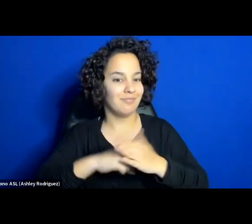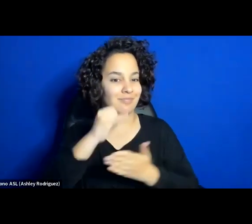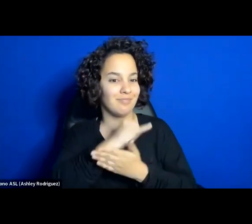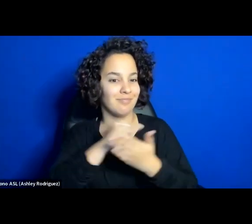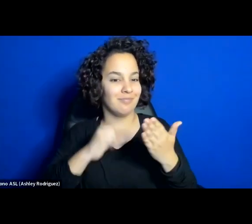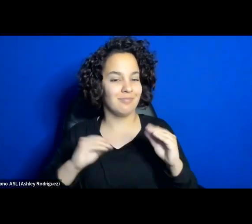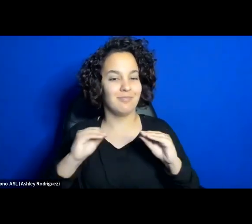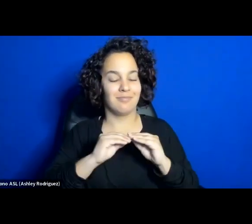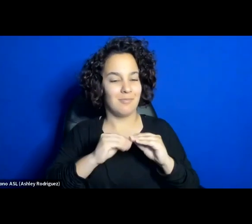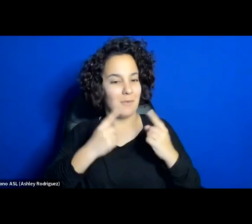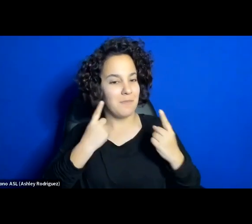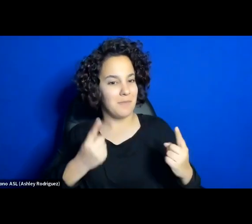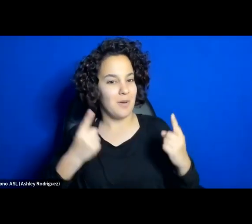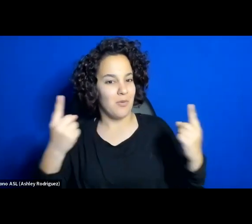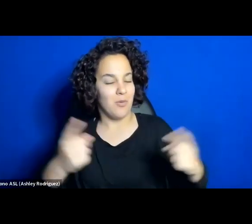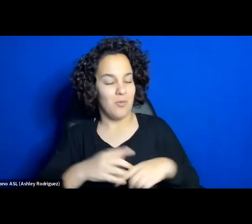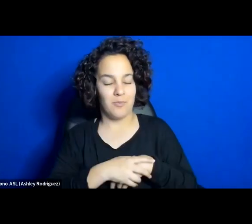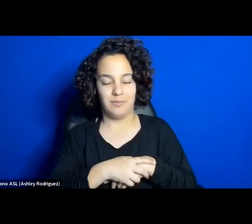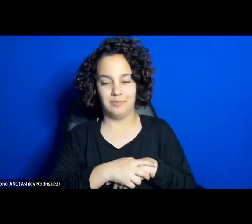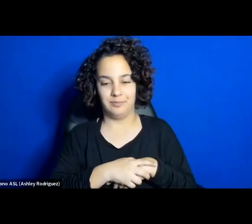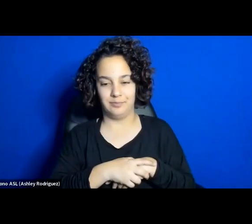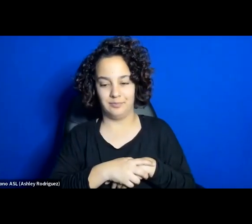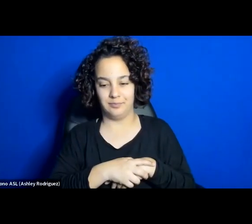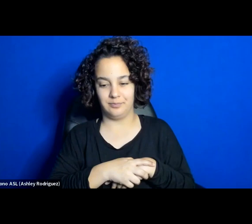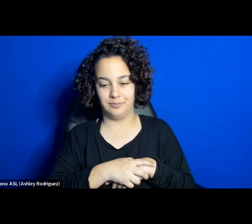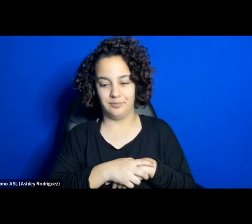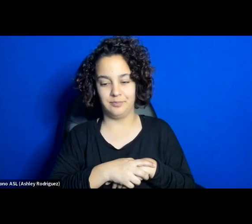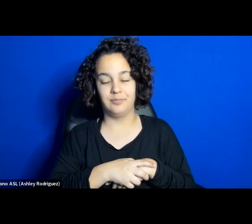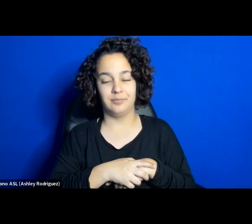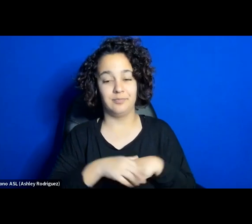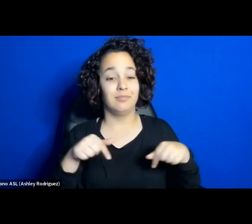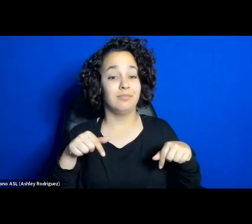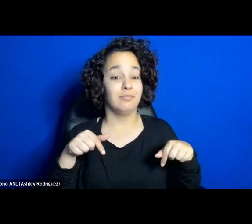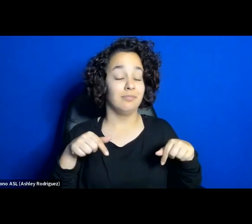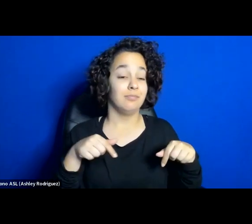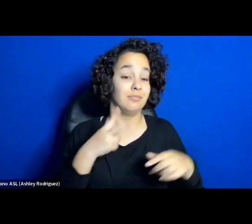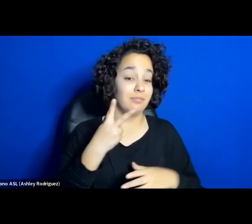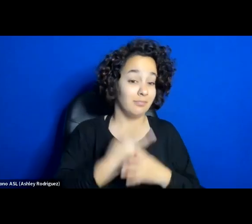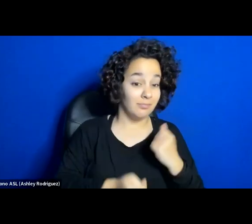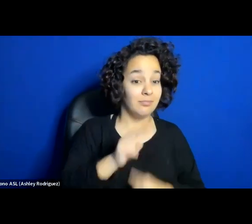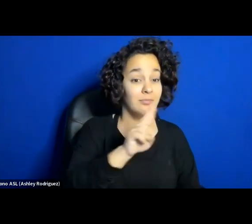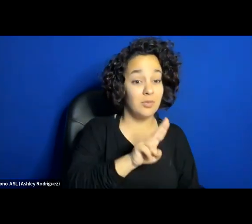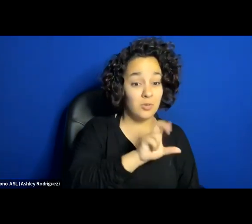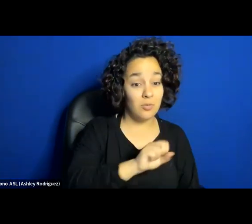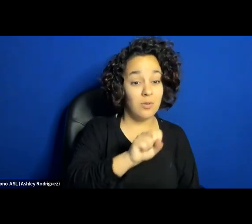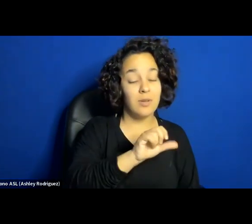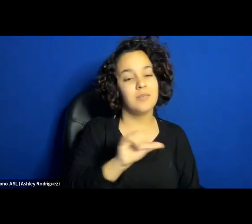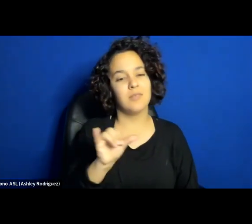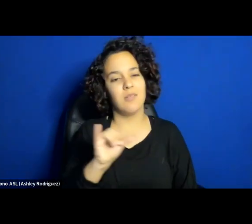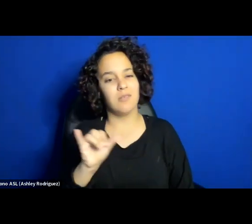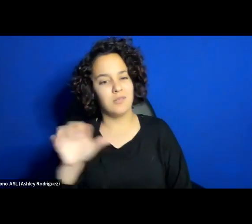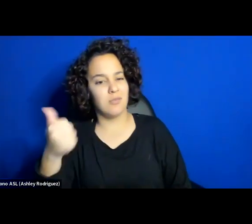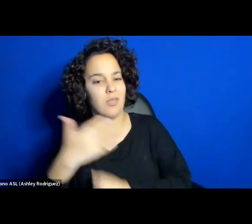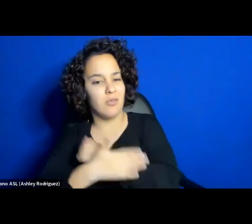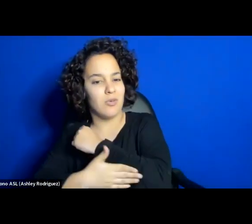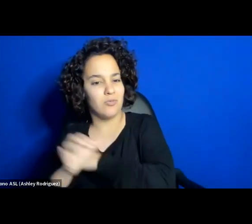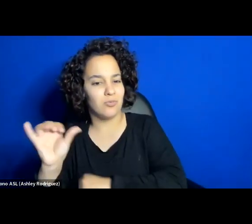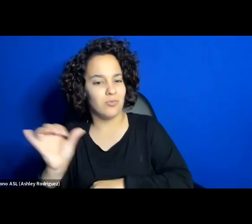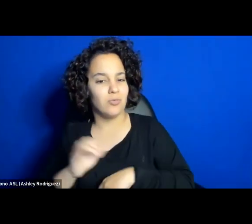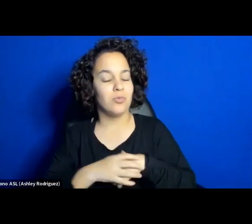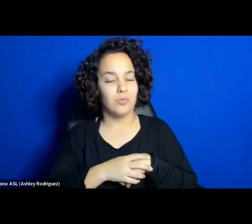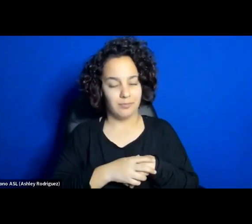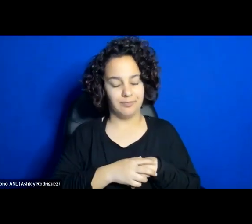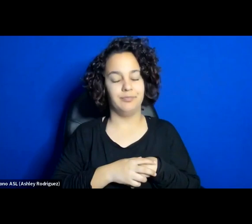known, both in the United States and beyond, as it is fortunately now